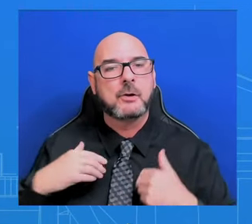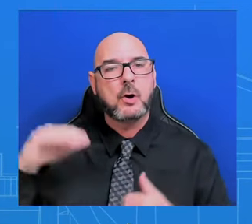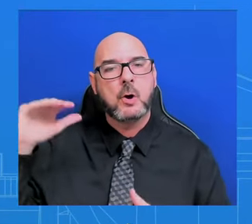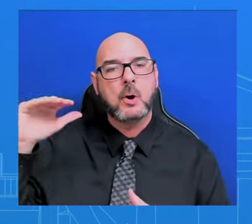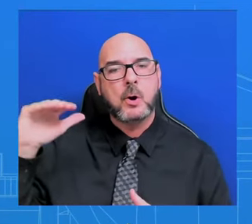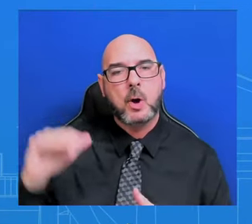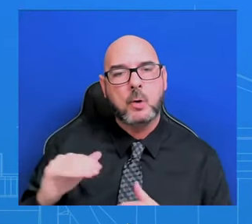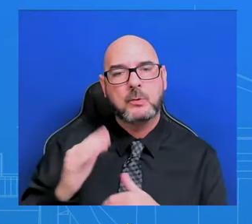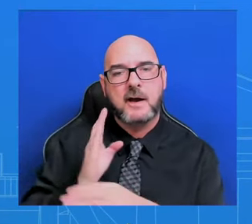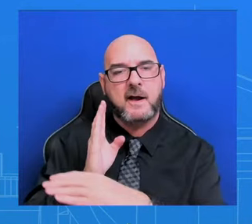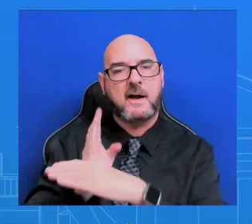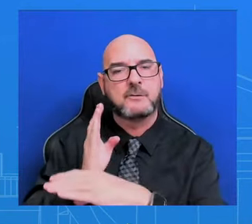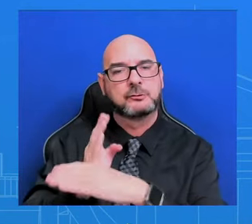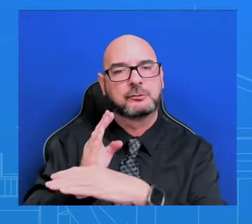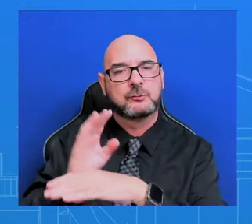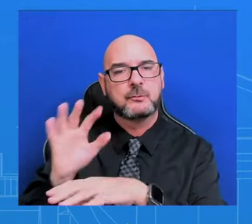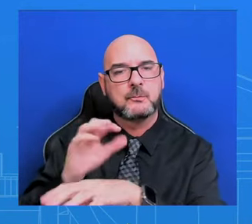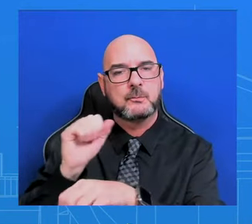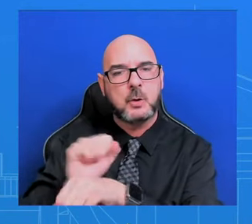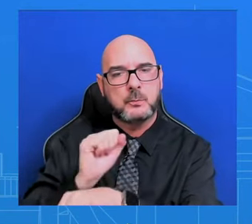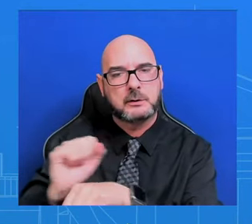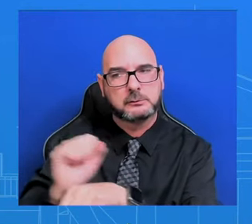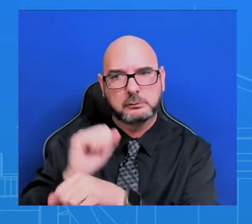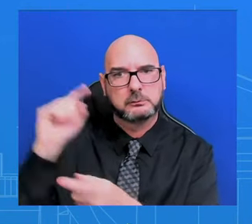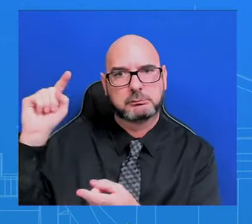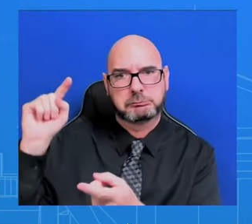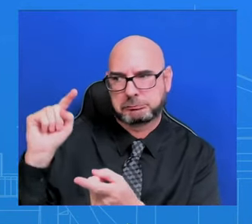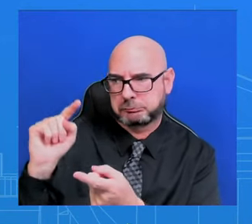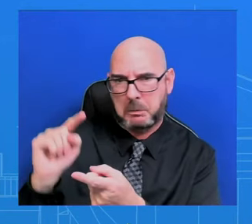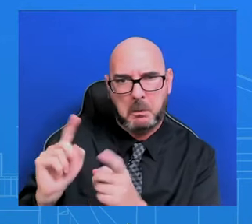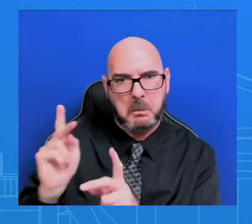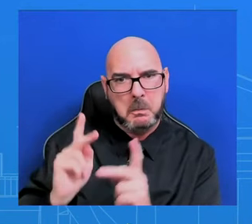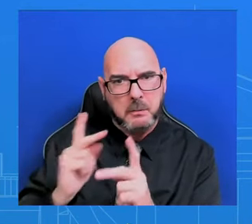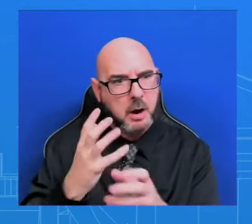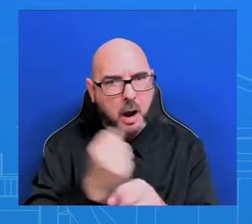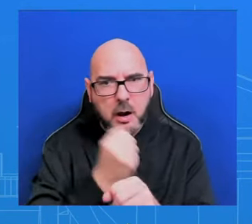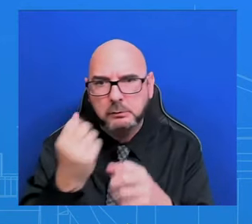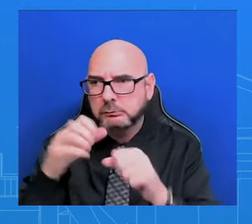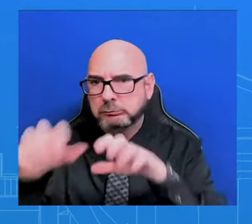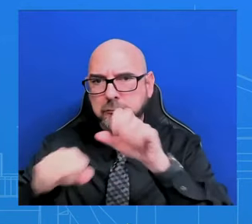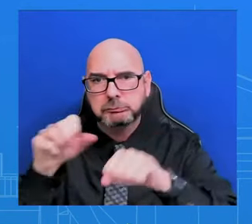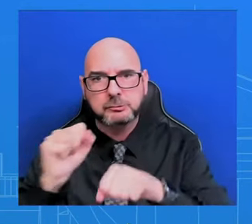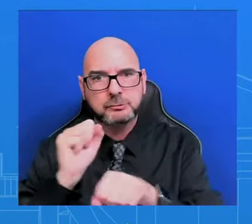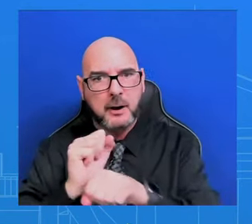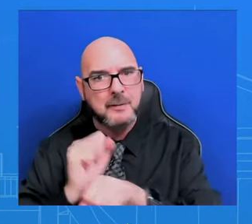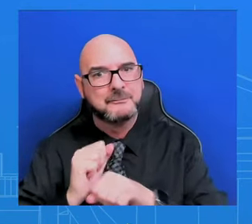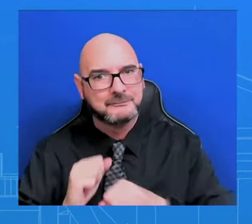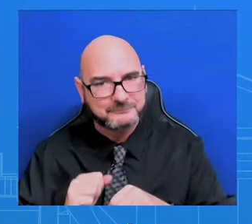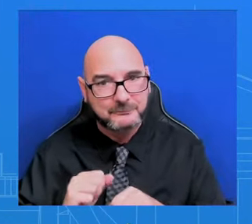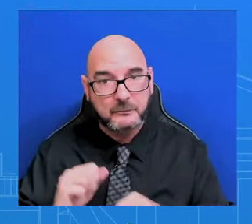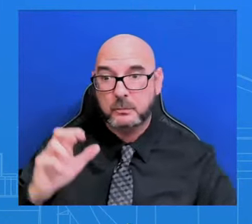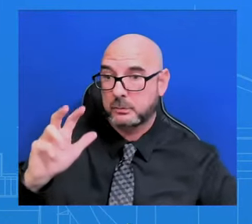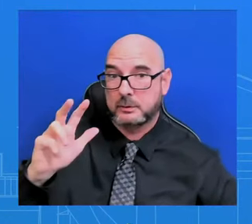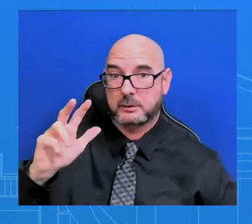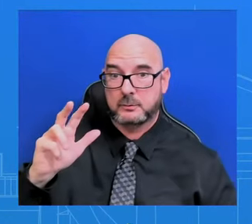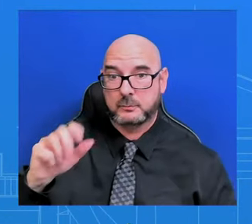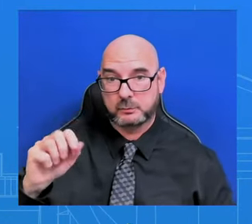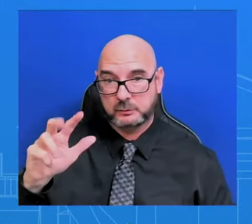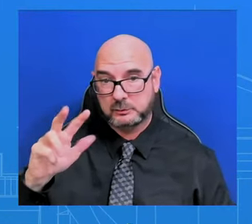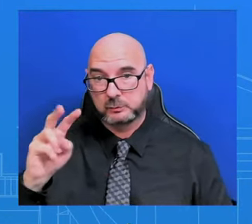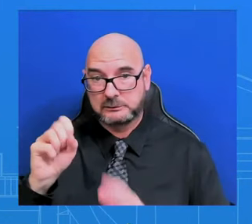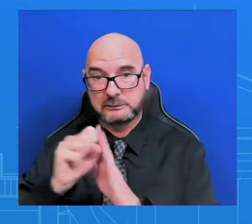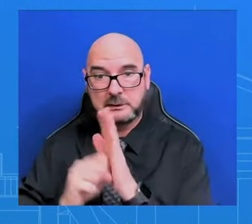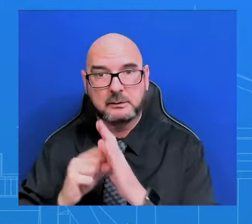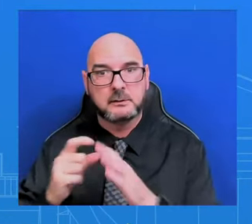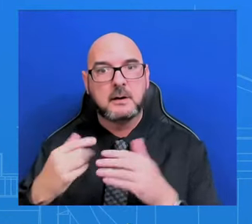23 states sent new record low unemployment rate last year, and 32 states had an unemployment rate below 4